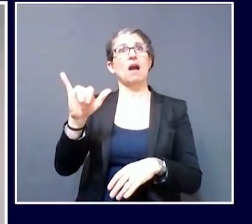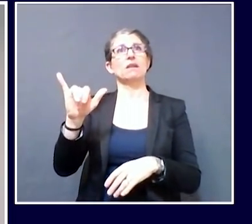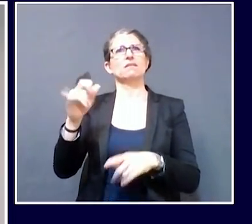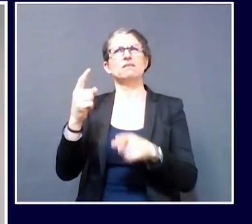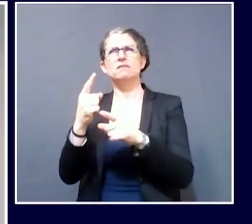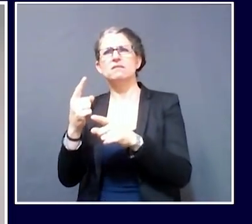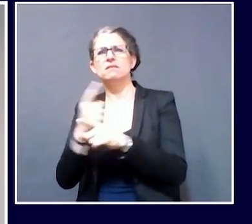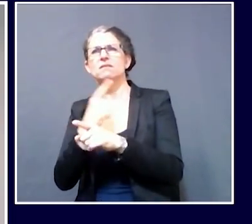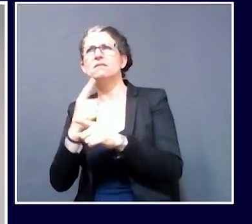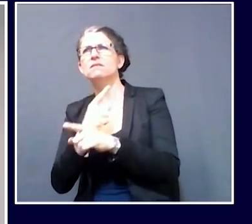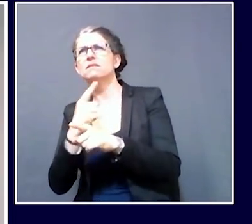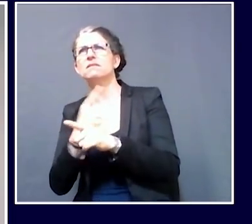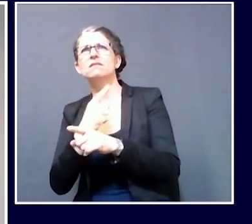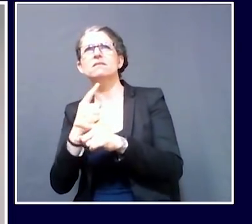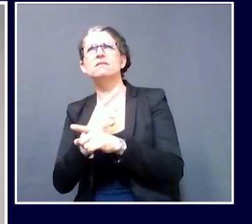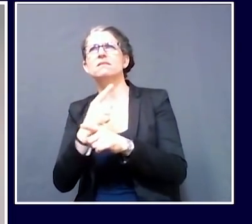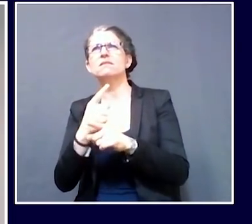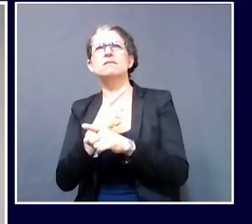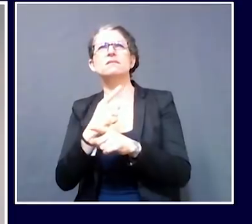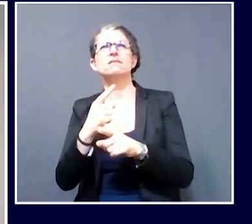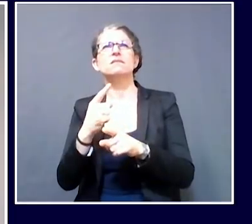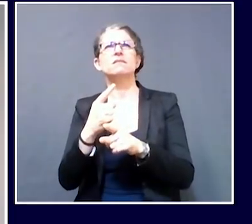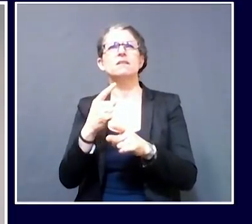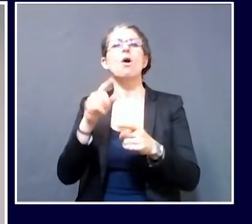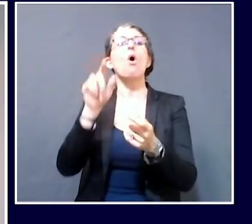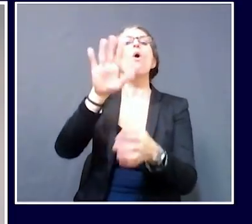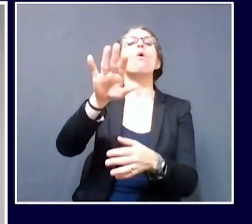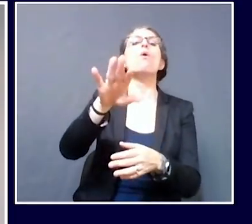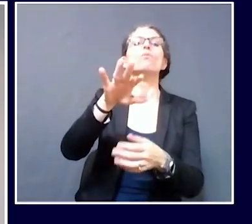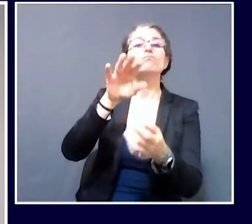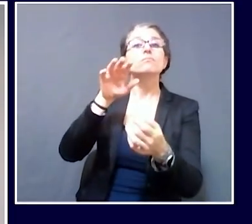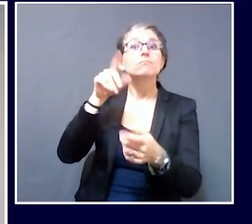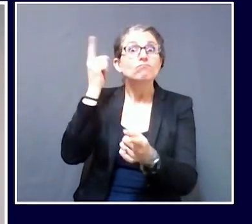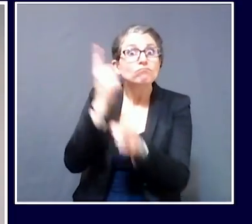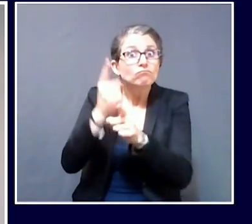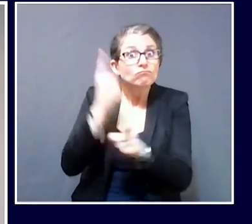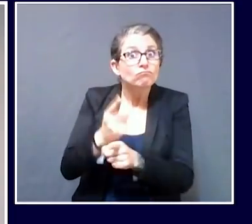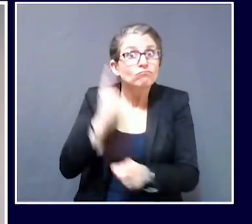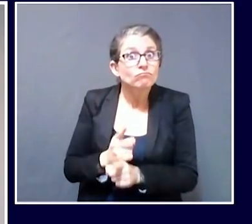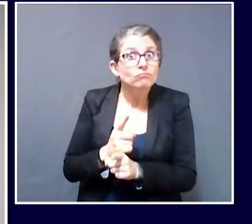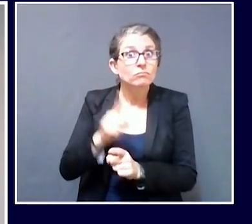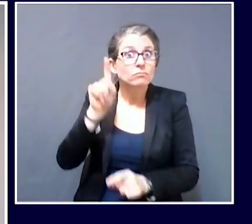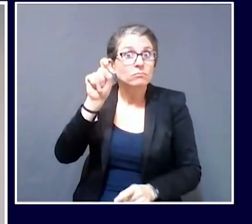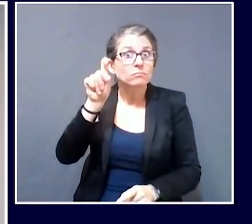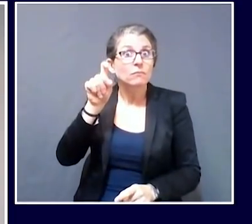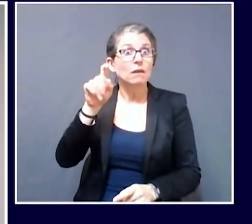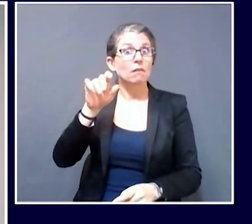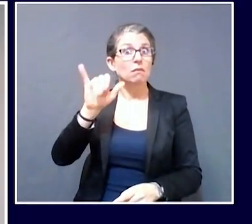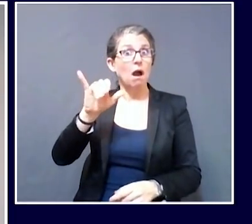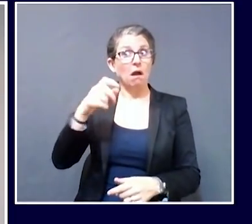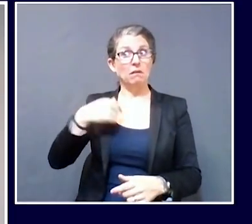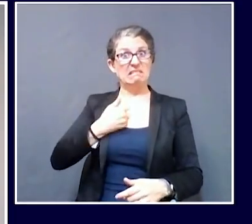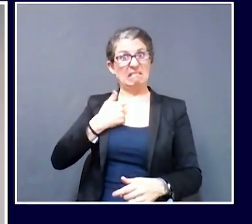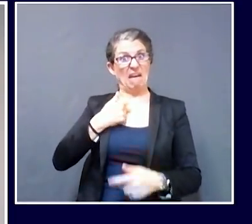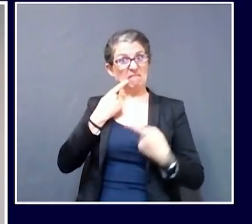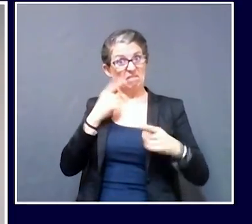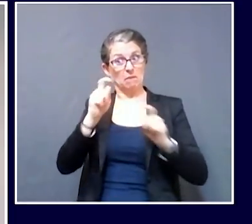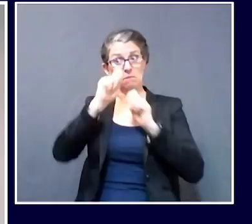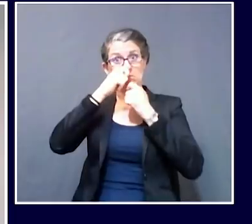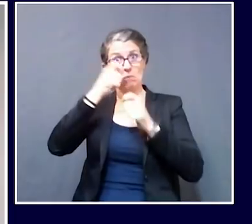might be some problems making sure people do it correctly at home and making sure the kits don't yield false negatives.